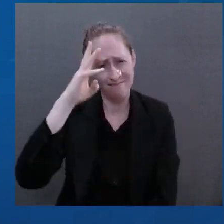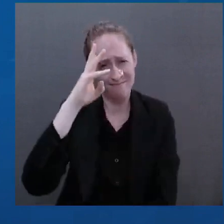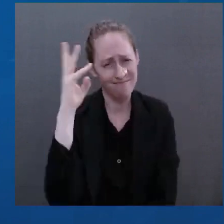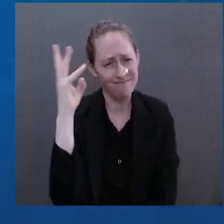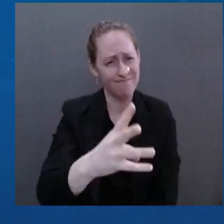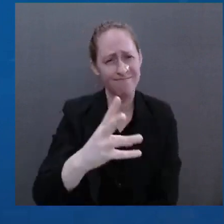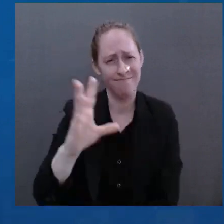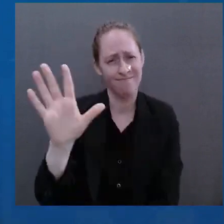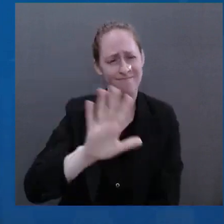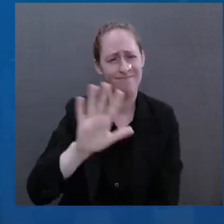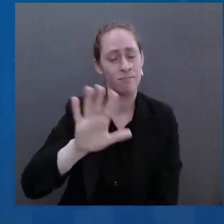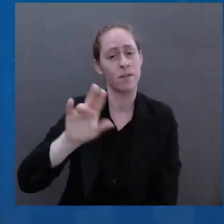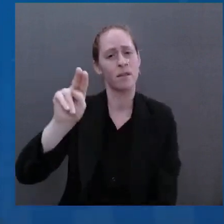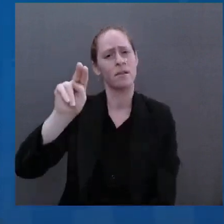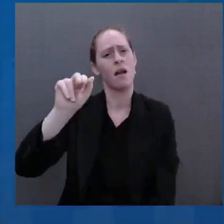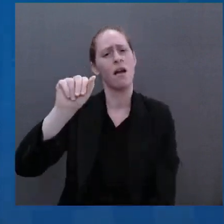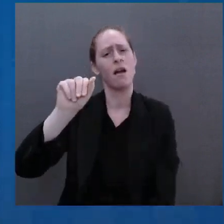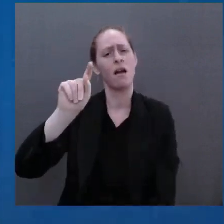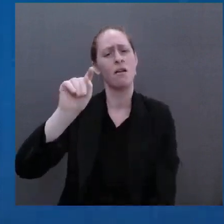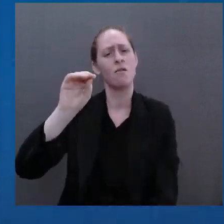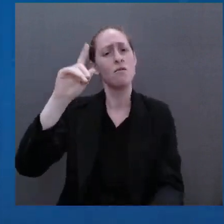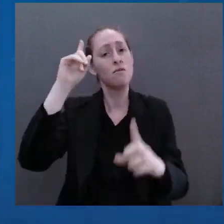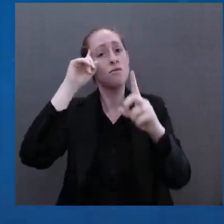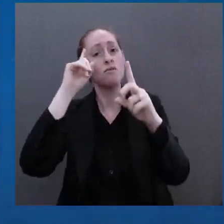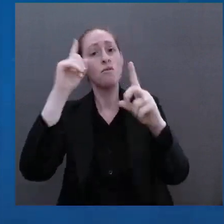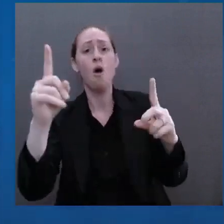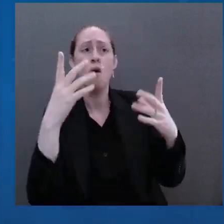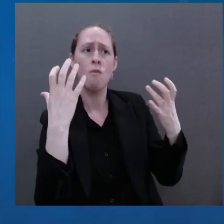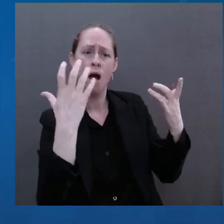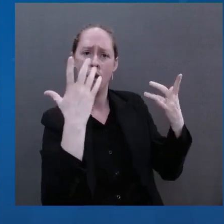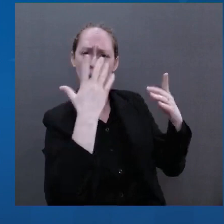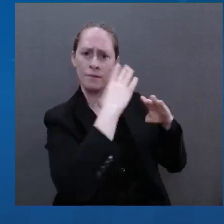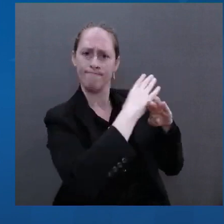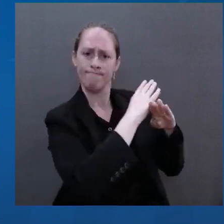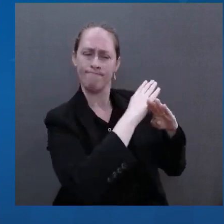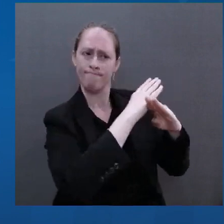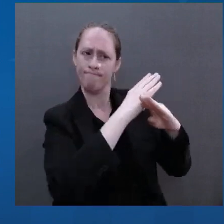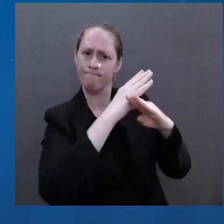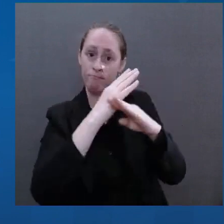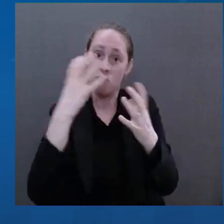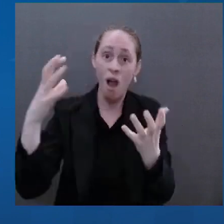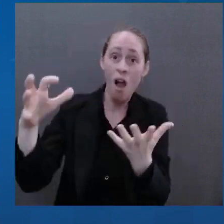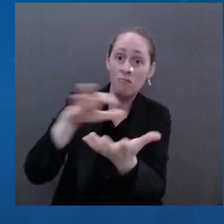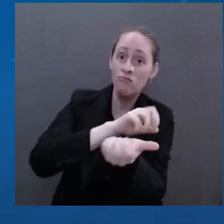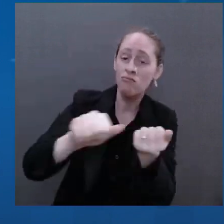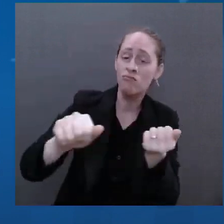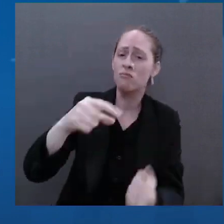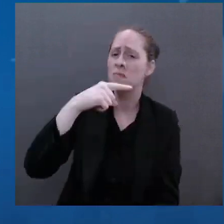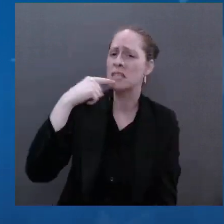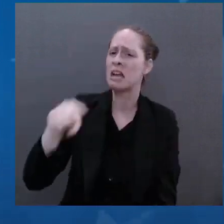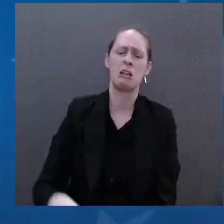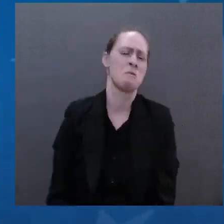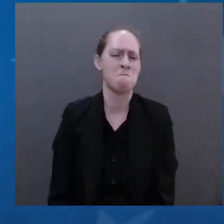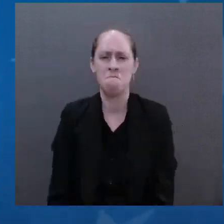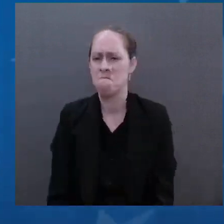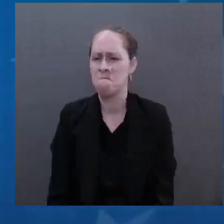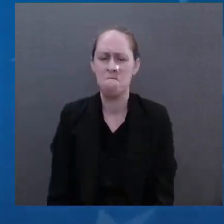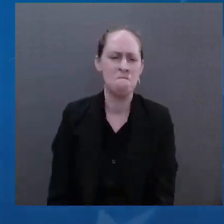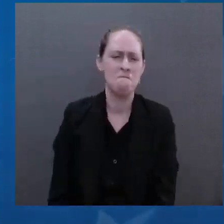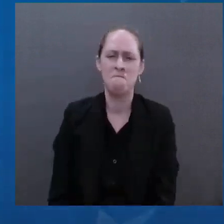-up to the current crisis, the United States and NATO worked for months to engage Russia to avert war.